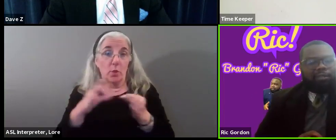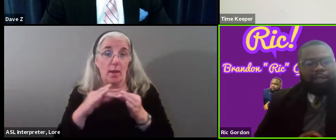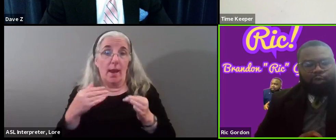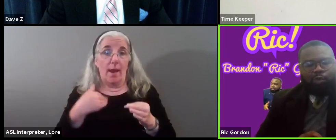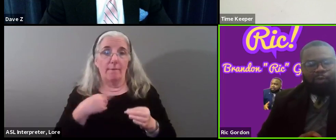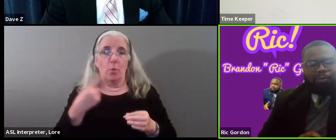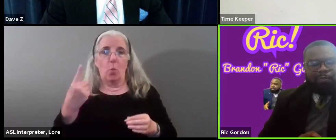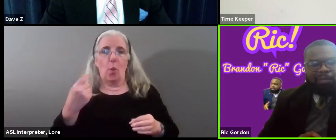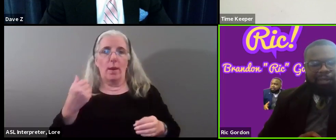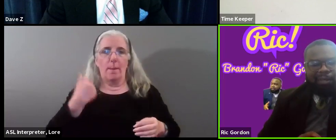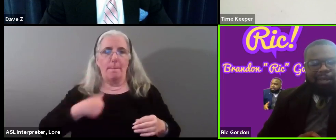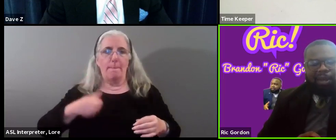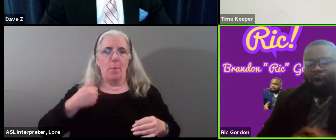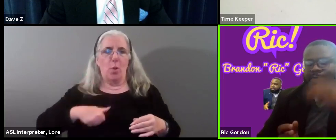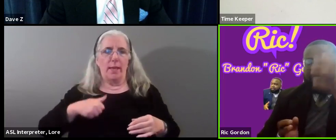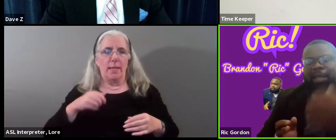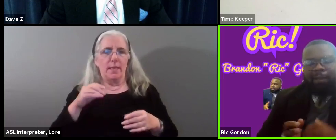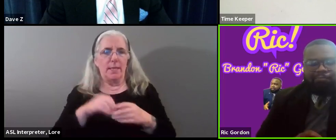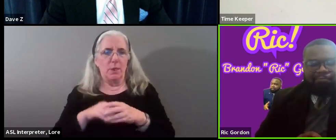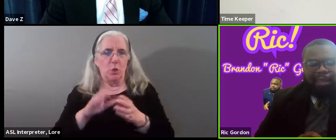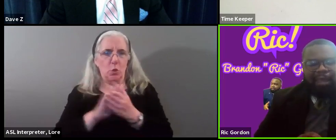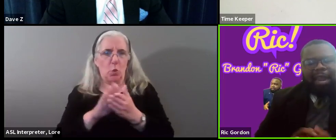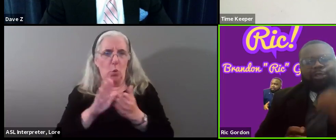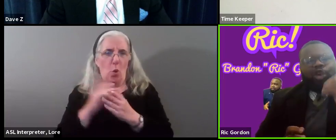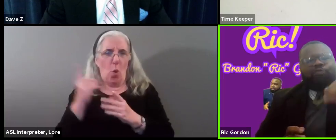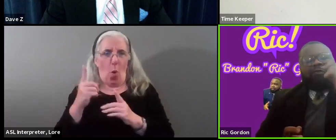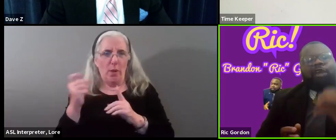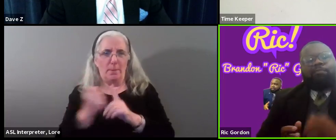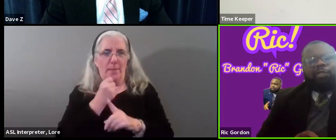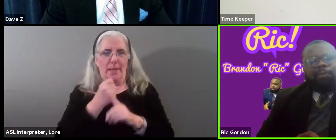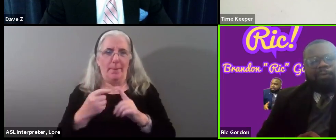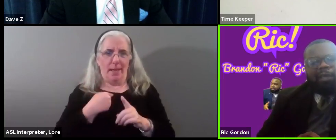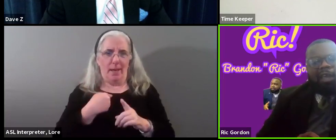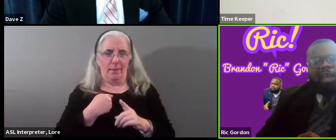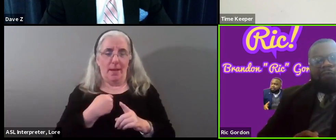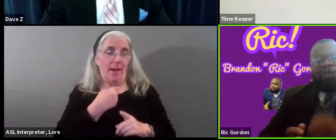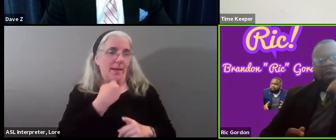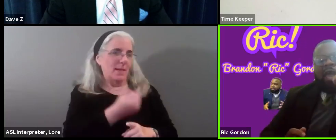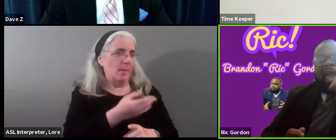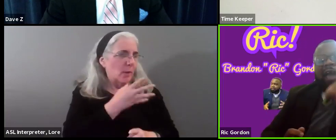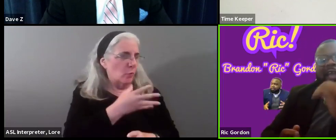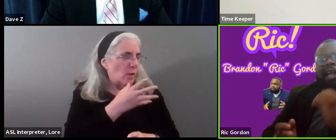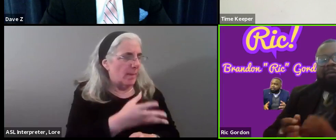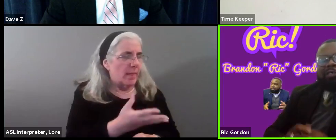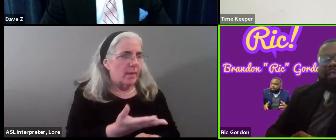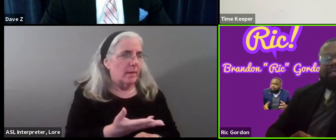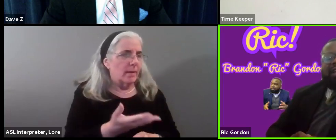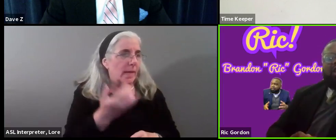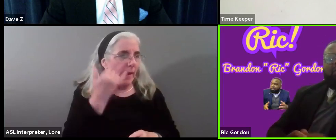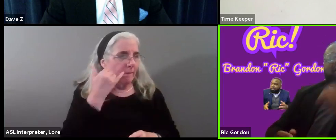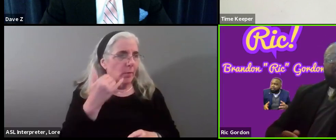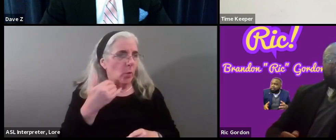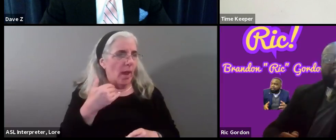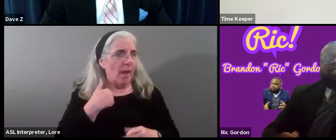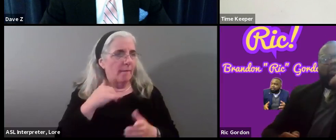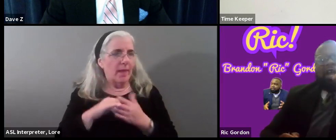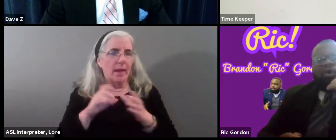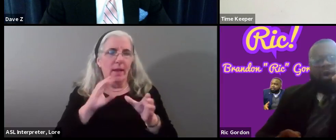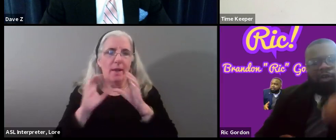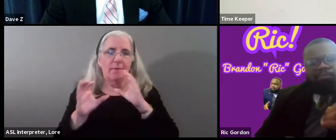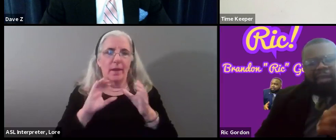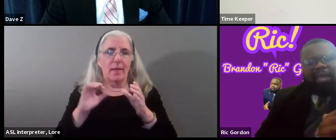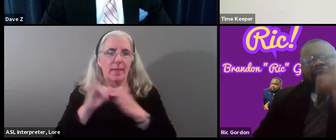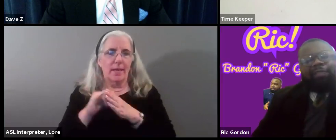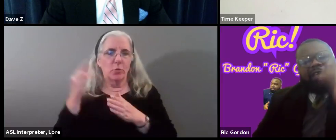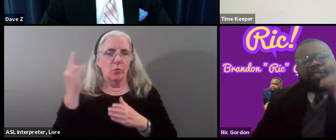bully once in school, always beat me up. And I was told my grandmother. If you have that conversation to say, you know what, this is